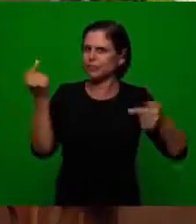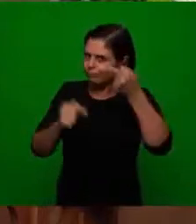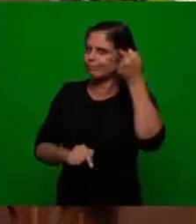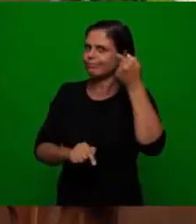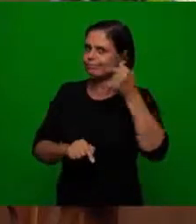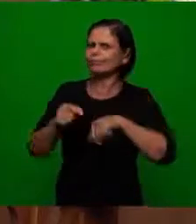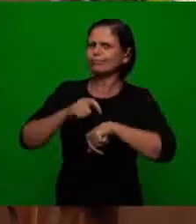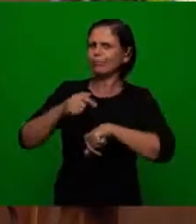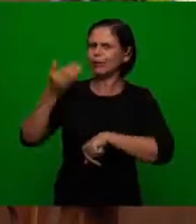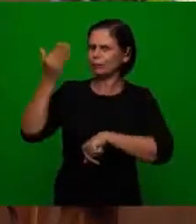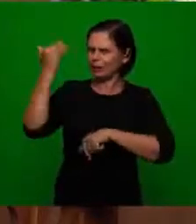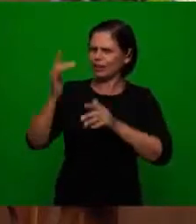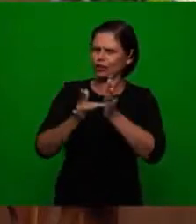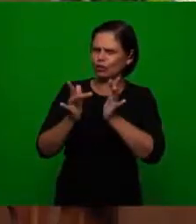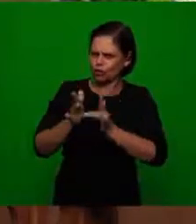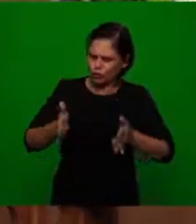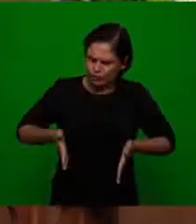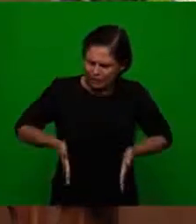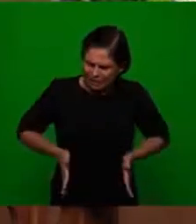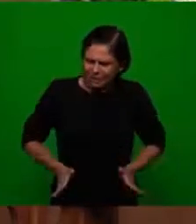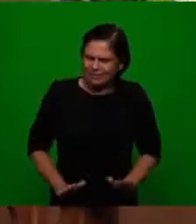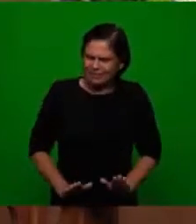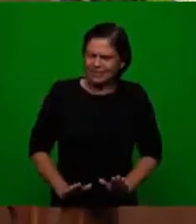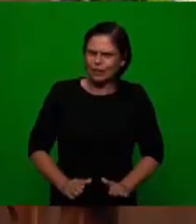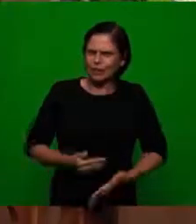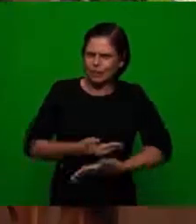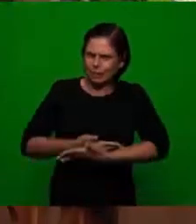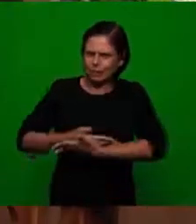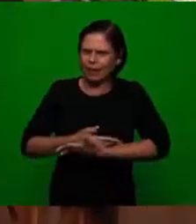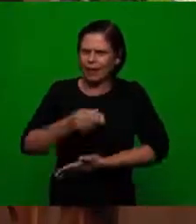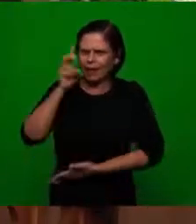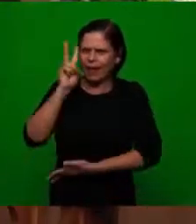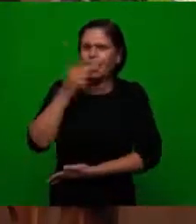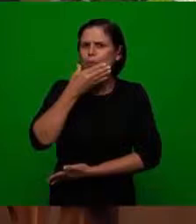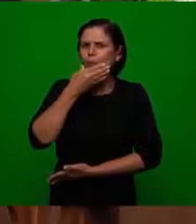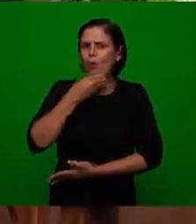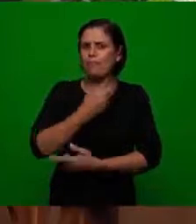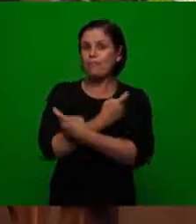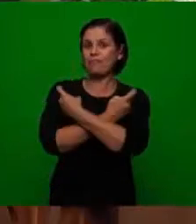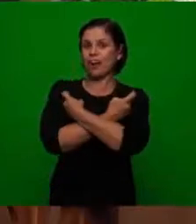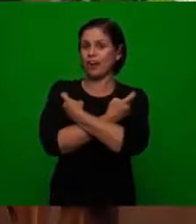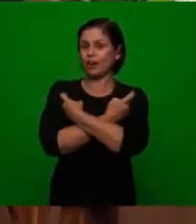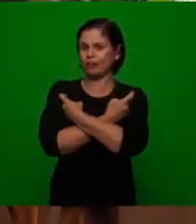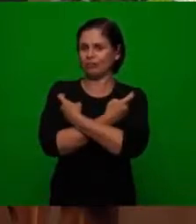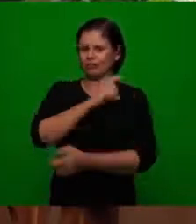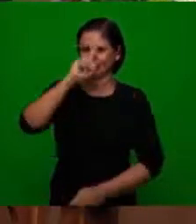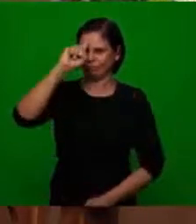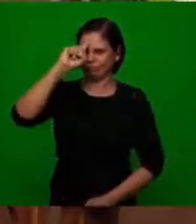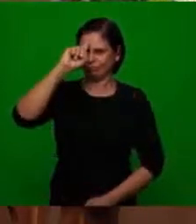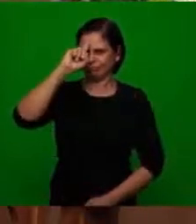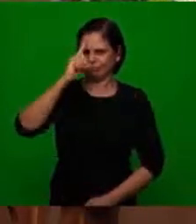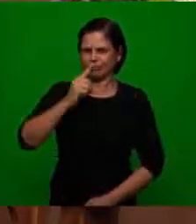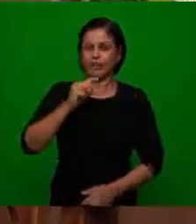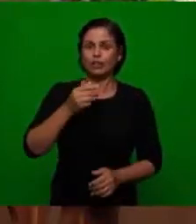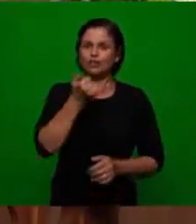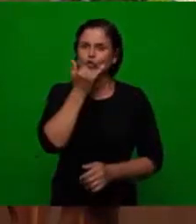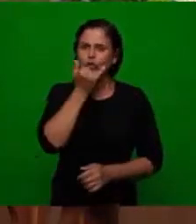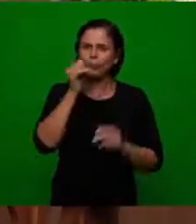Jesus was born, soon came the order from Pharaoh, from the